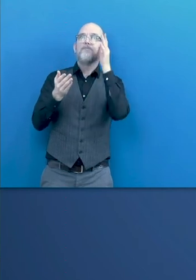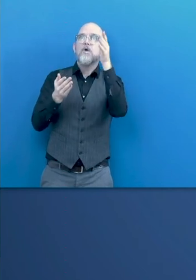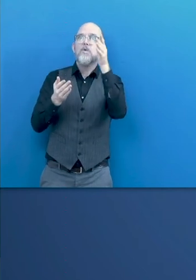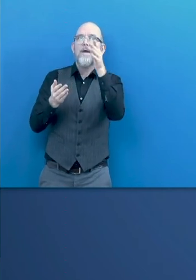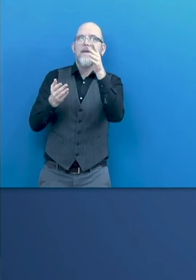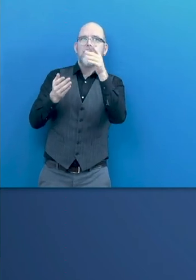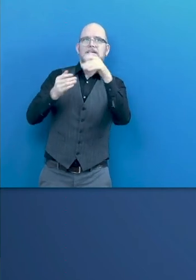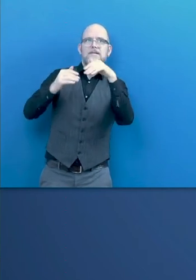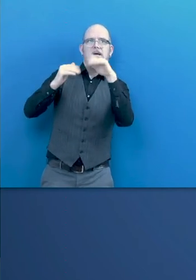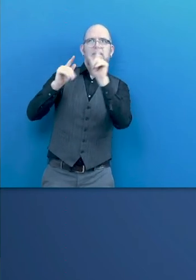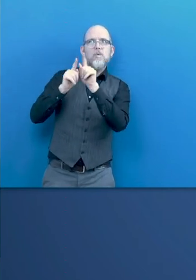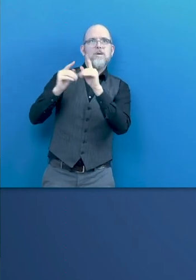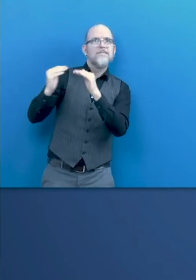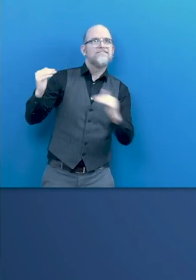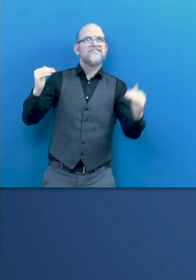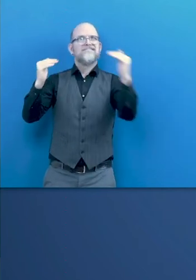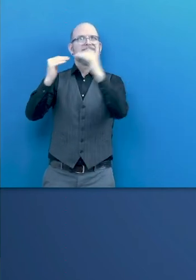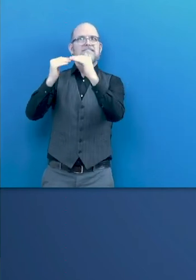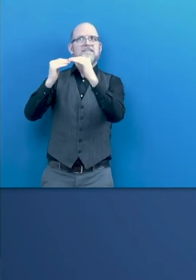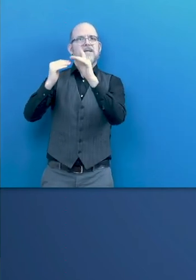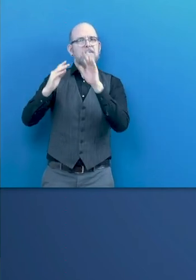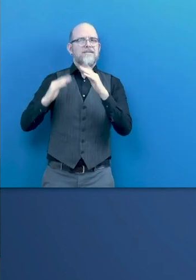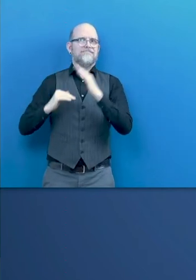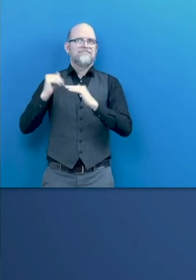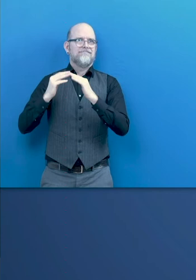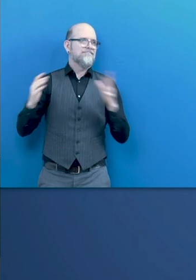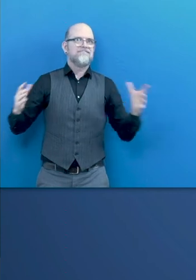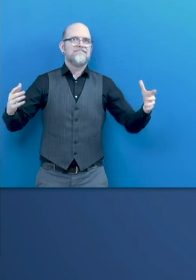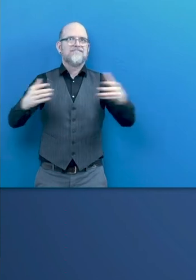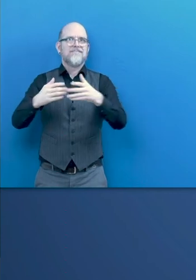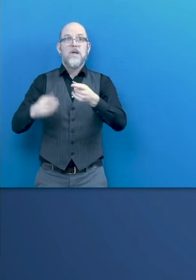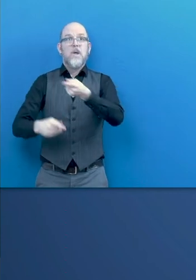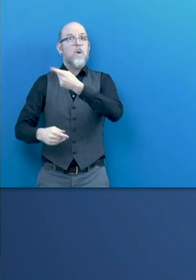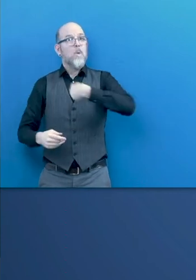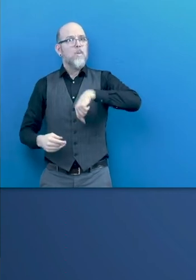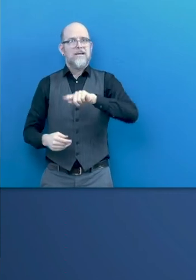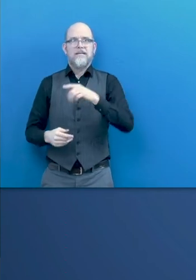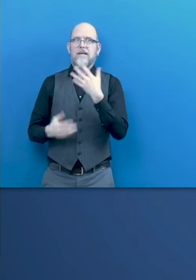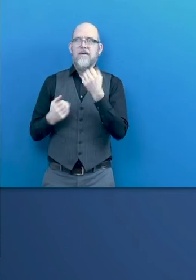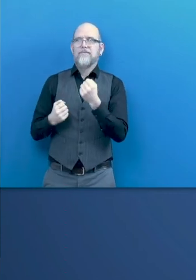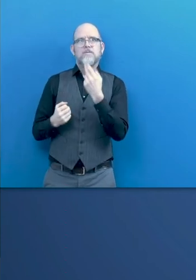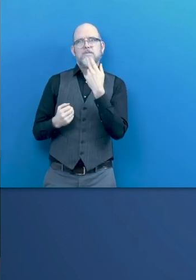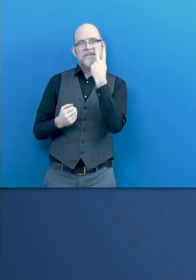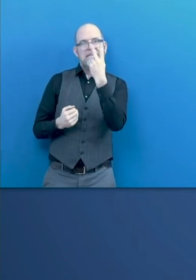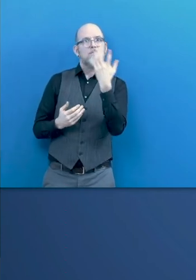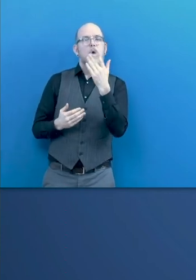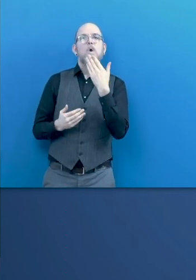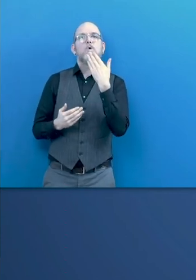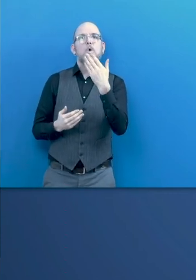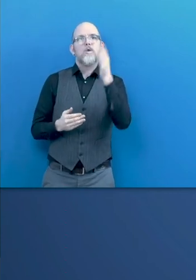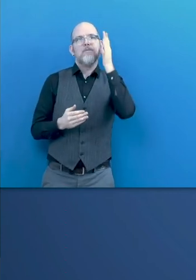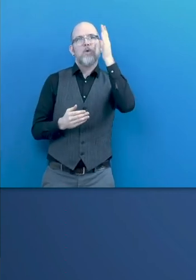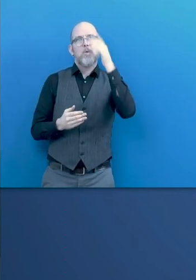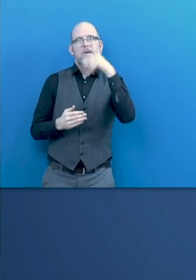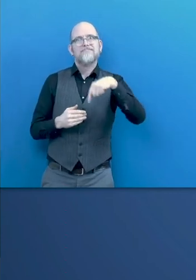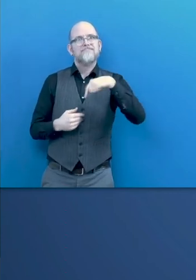So we have a very nice scenario. We have to look forward what is going